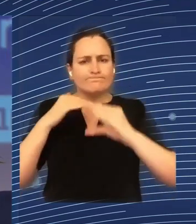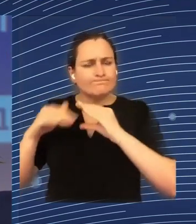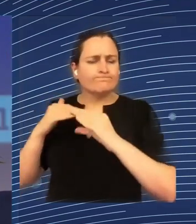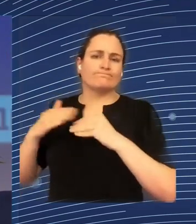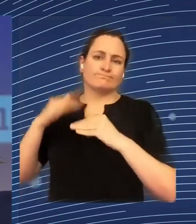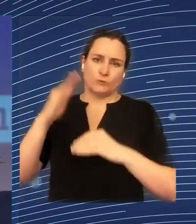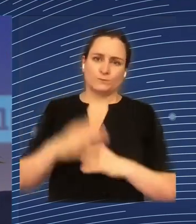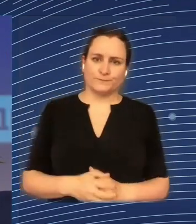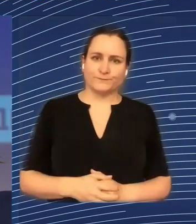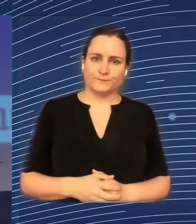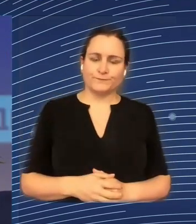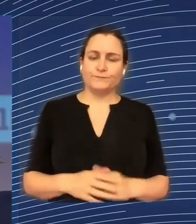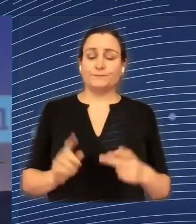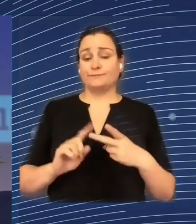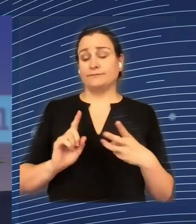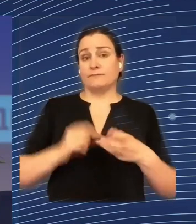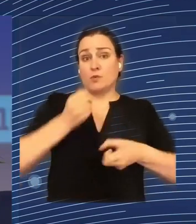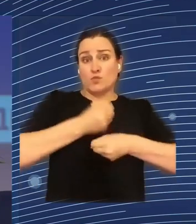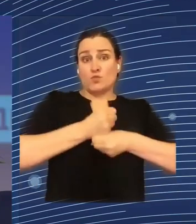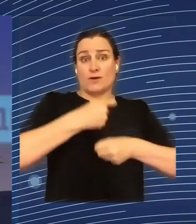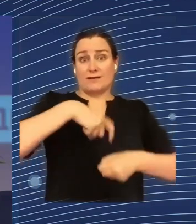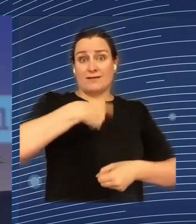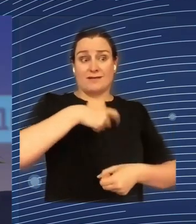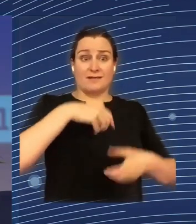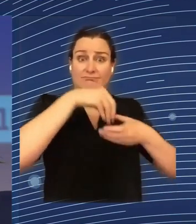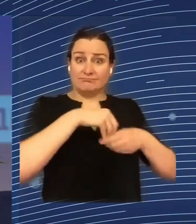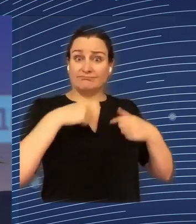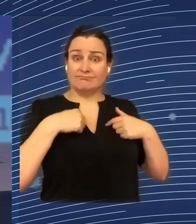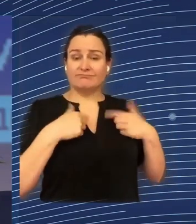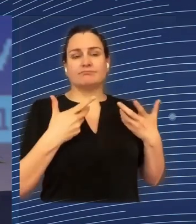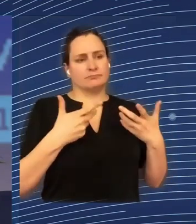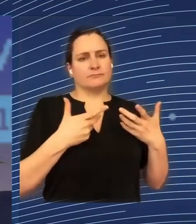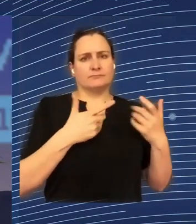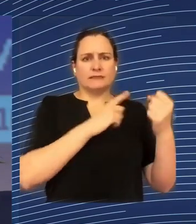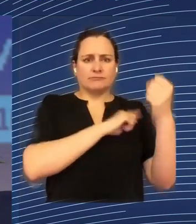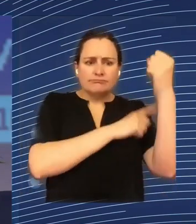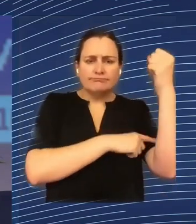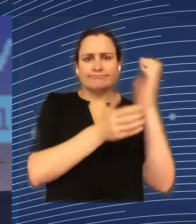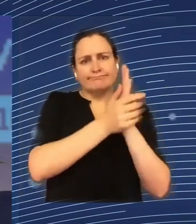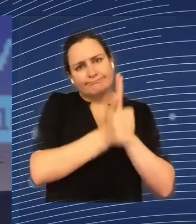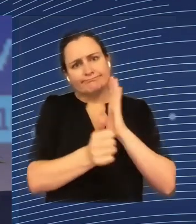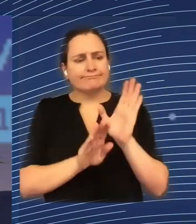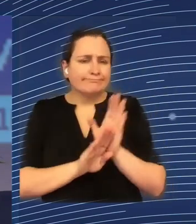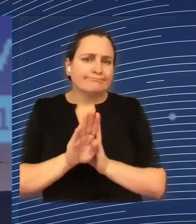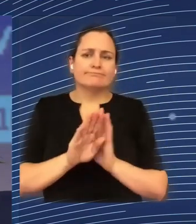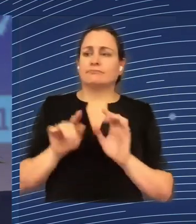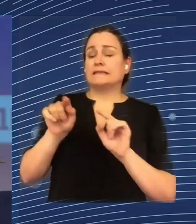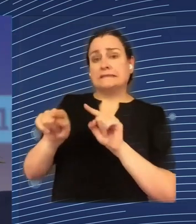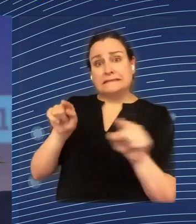necessary at all levels. At beneficiary level, social, economic partners level and